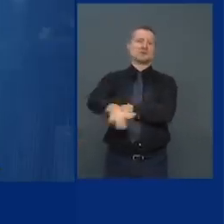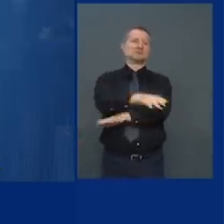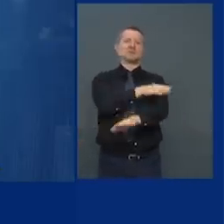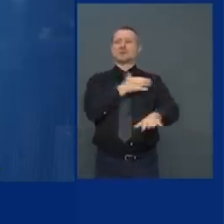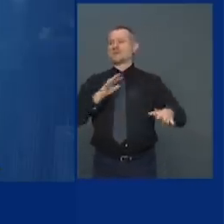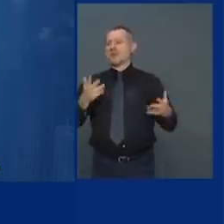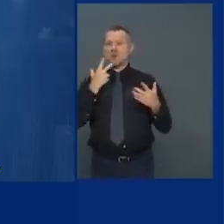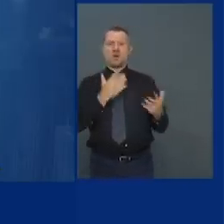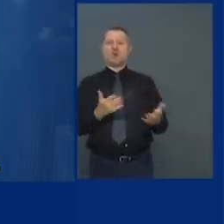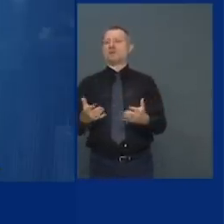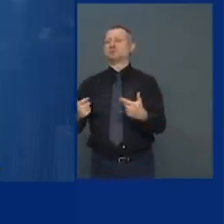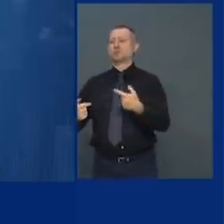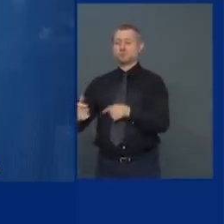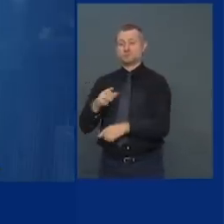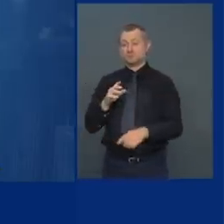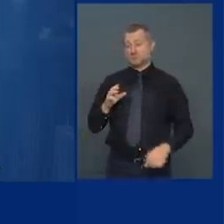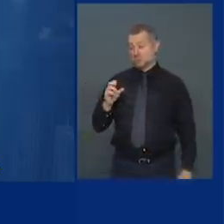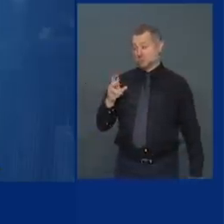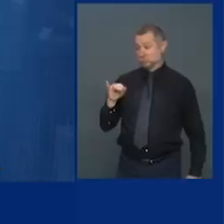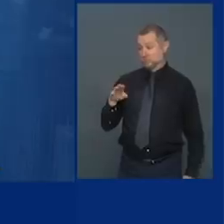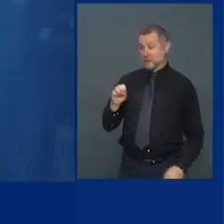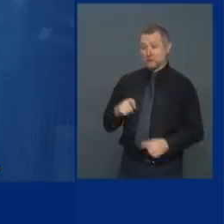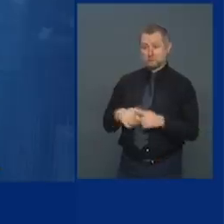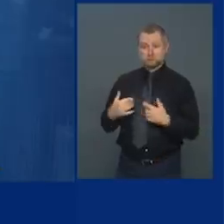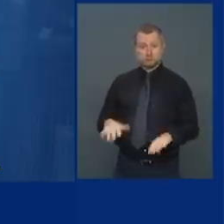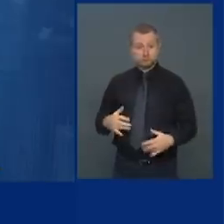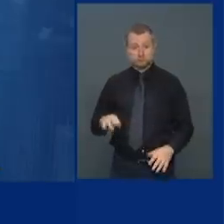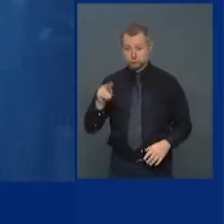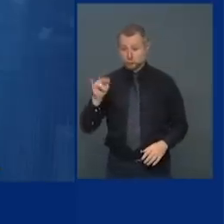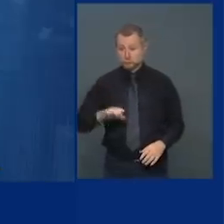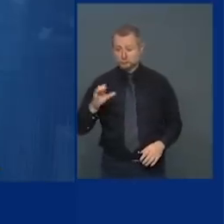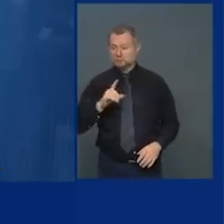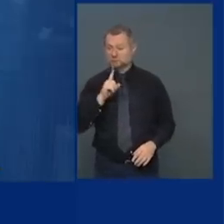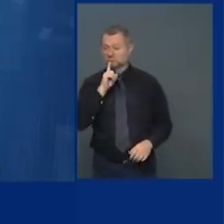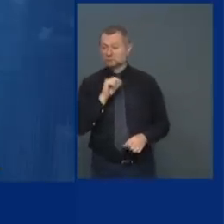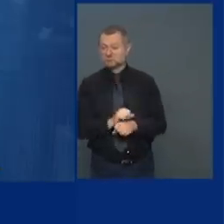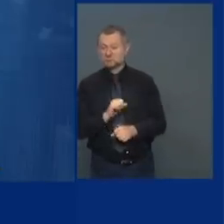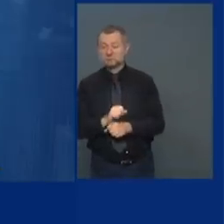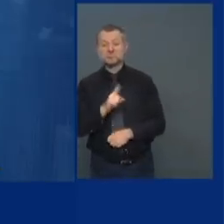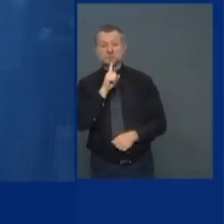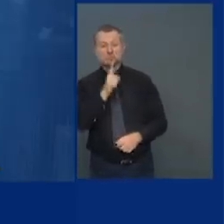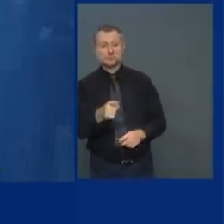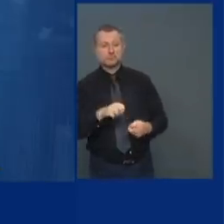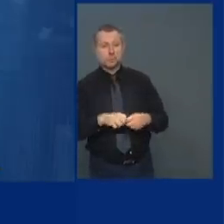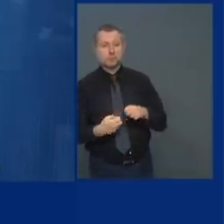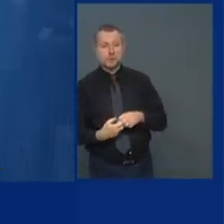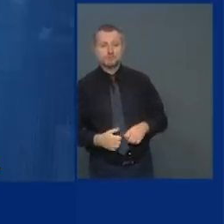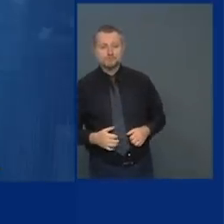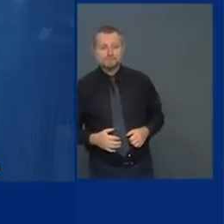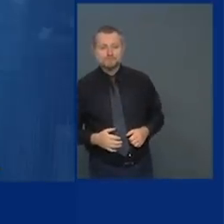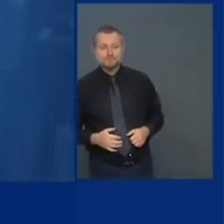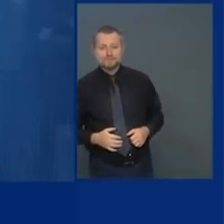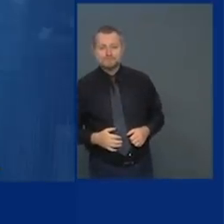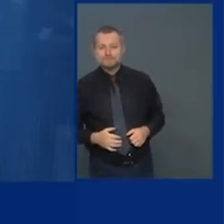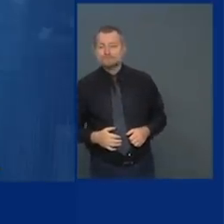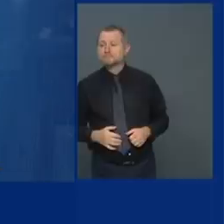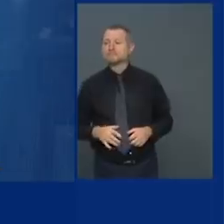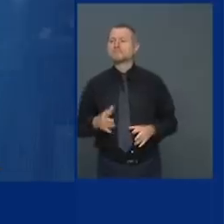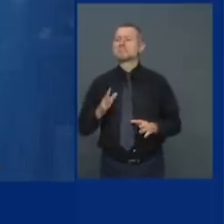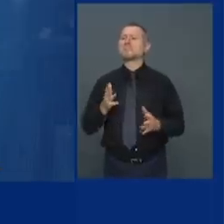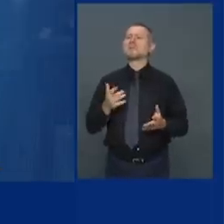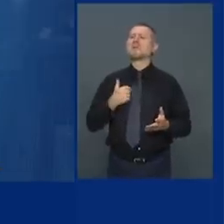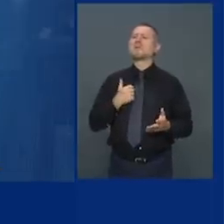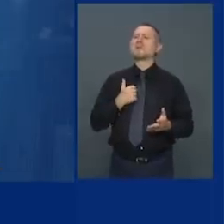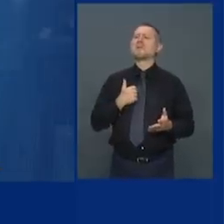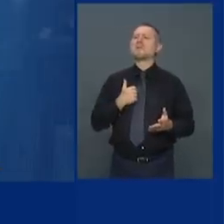the crime problem in New York City is real I don't believe in